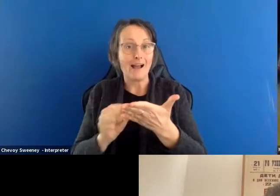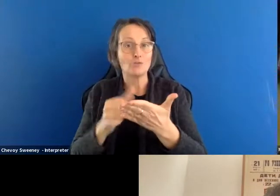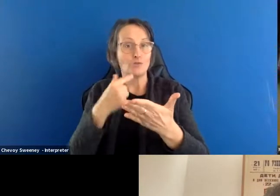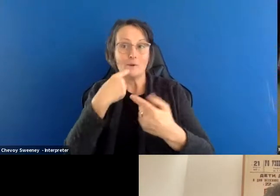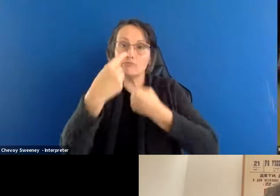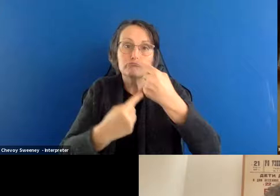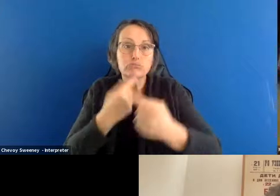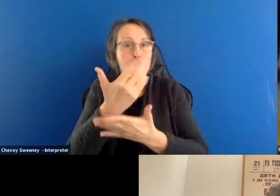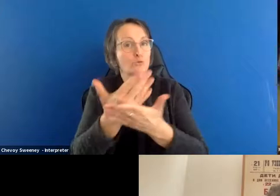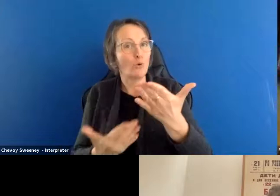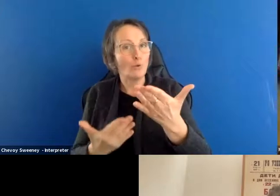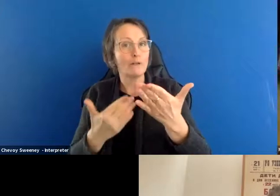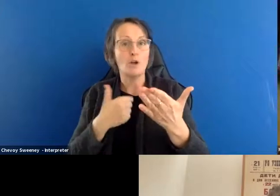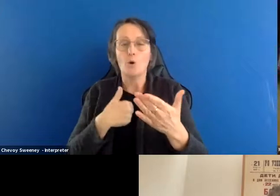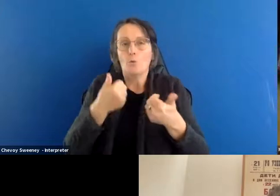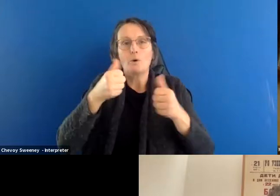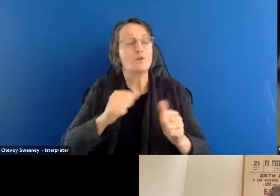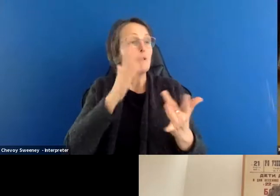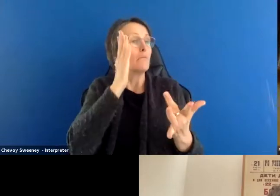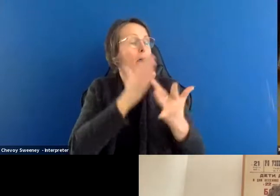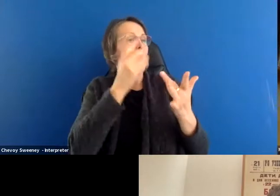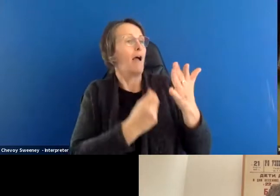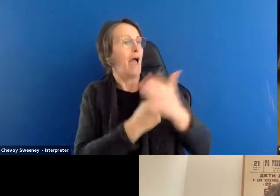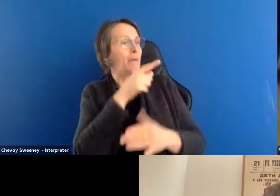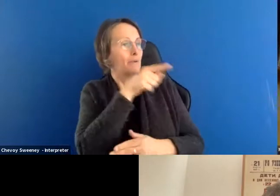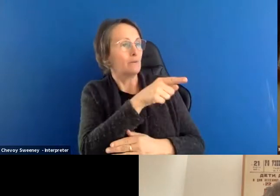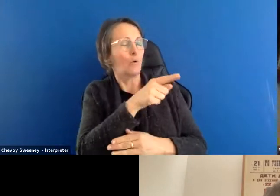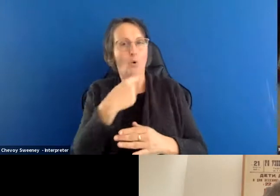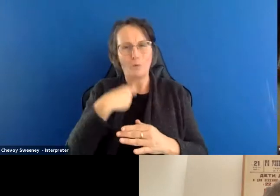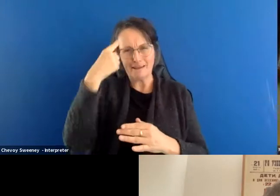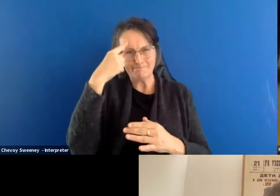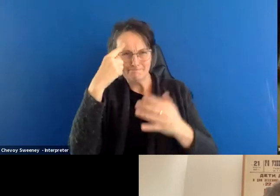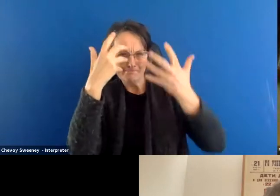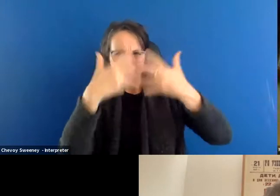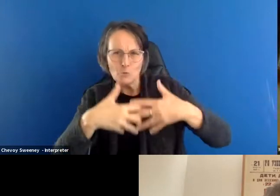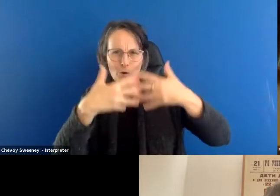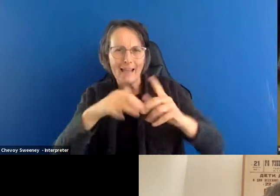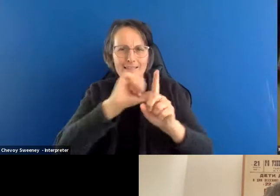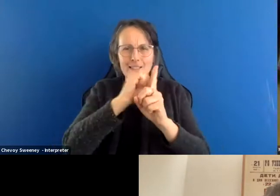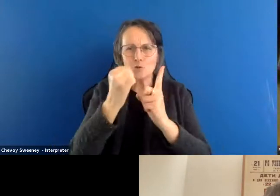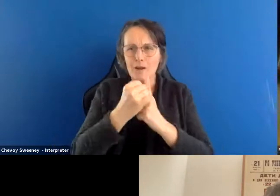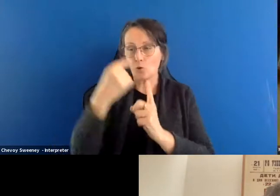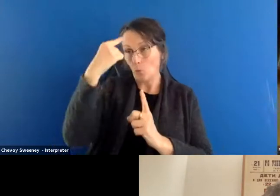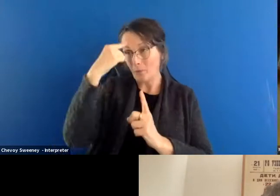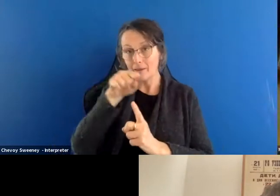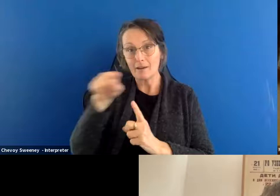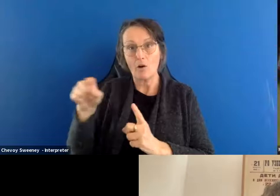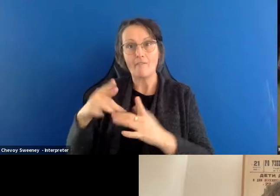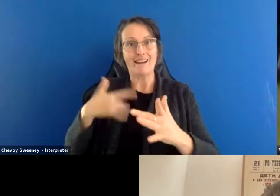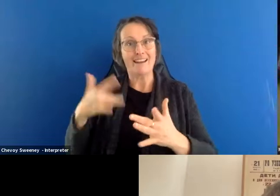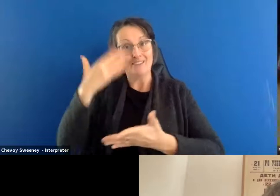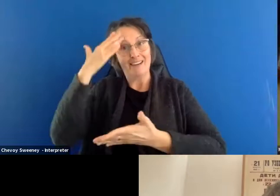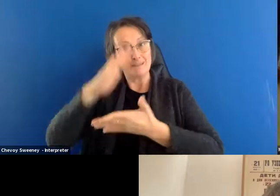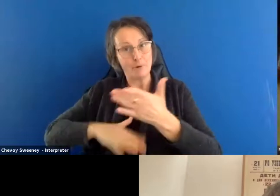We use chance encounters, constructed situations, and the shared authorship of lived experience through publishing as art